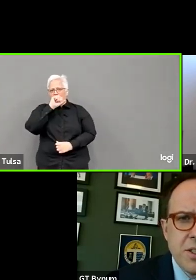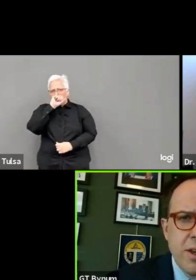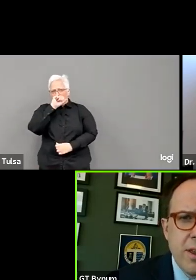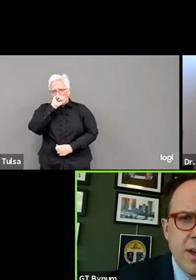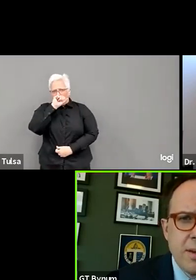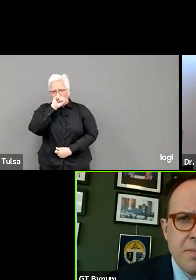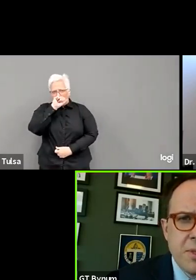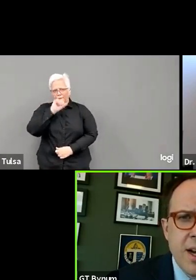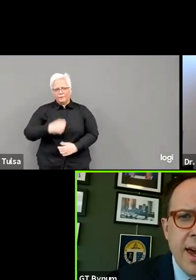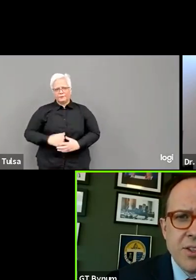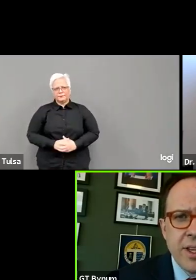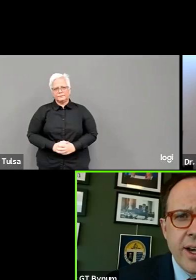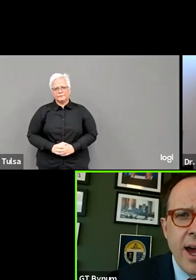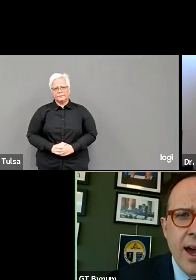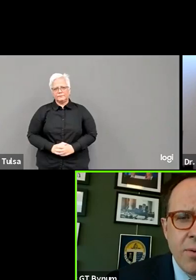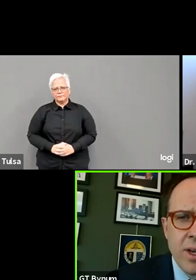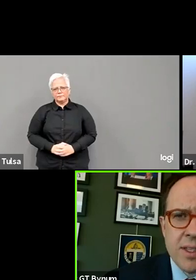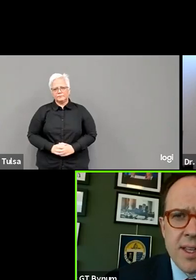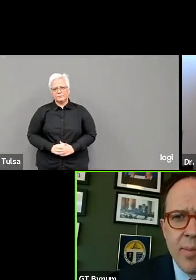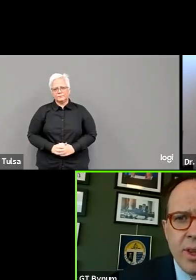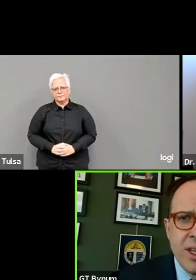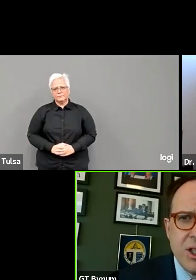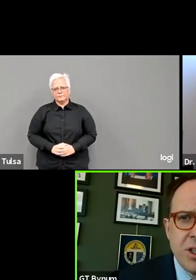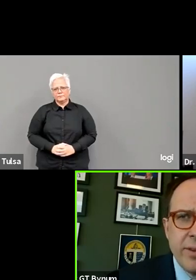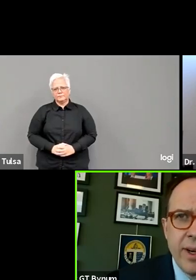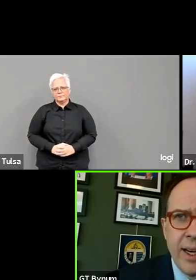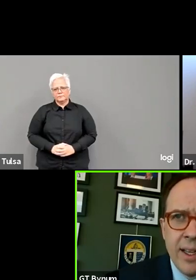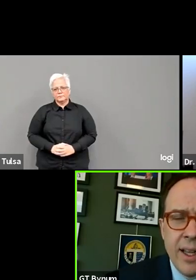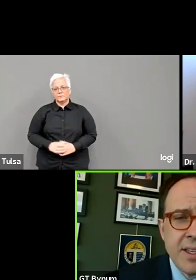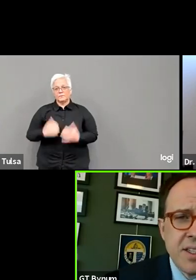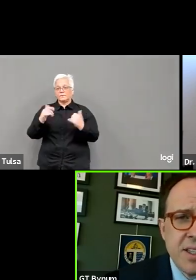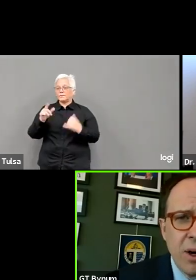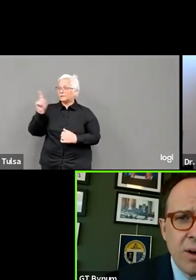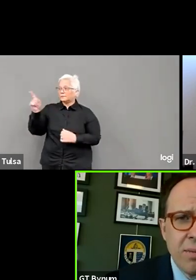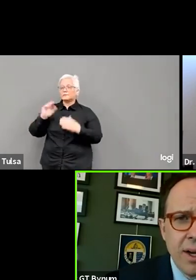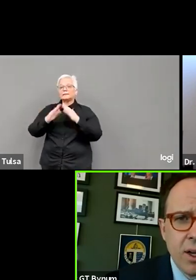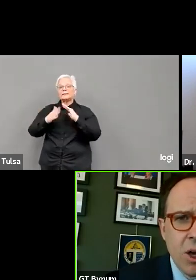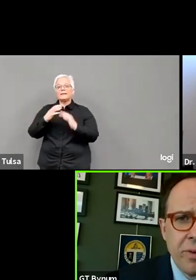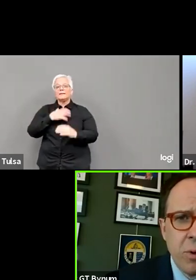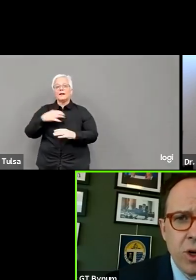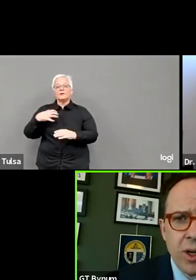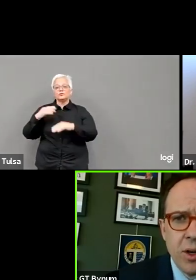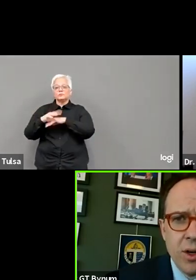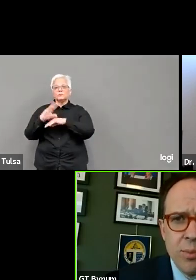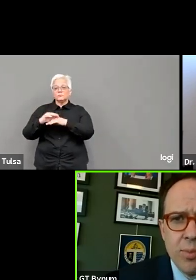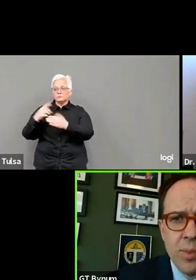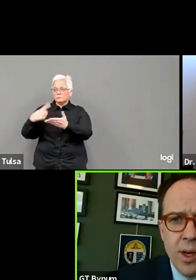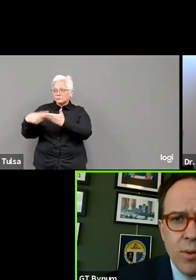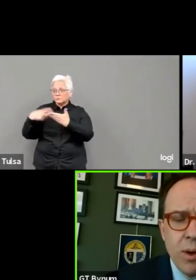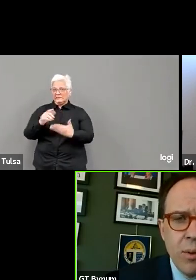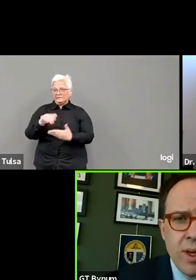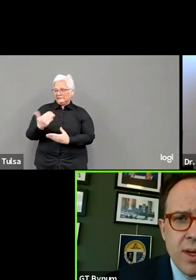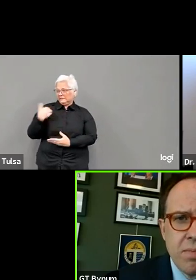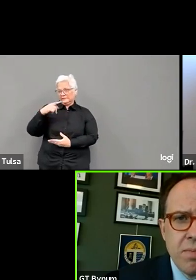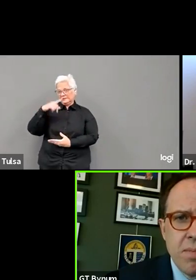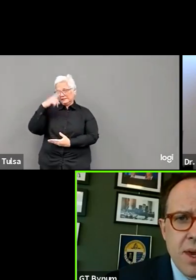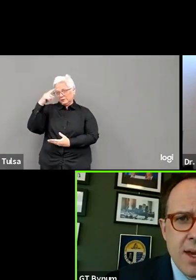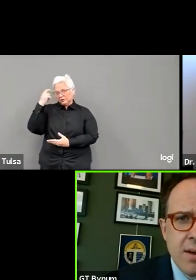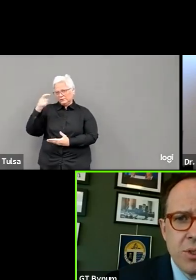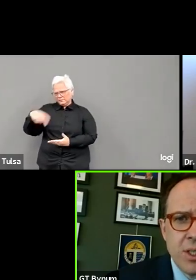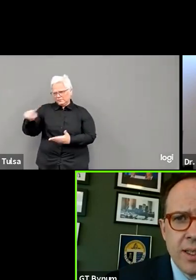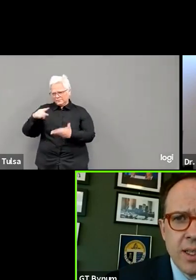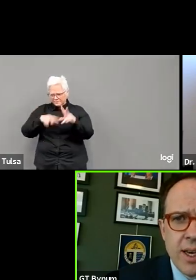So the city council and I, we established last summer COVID working group where we